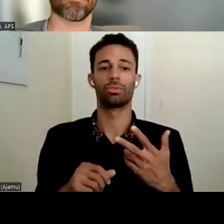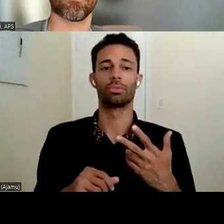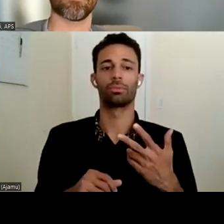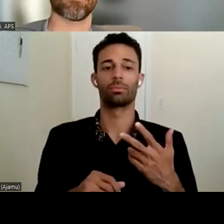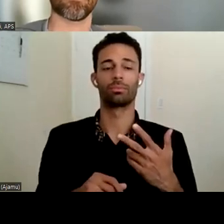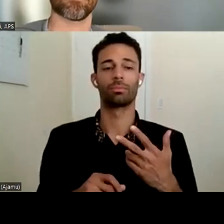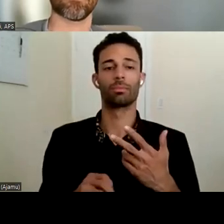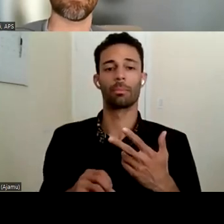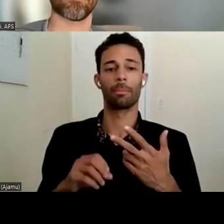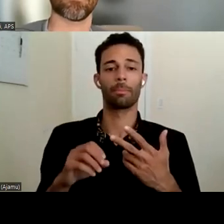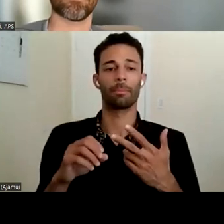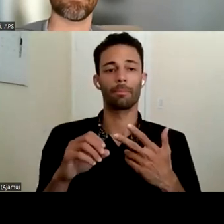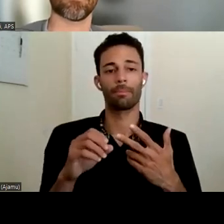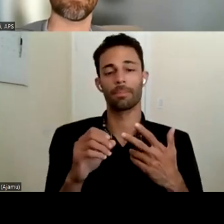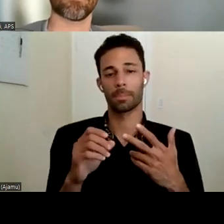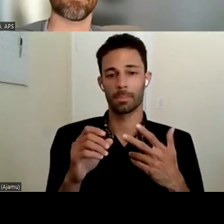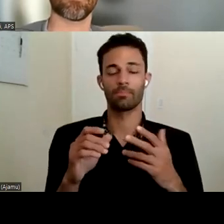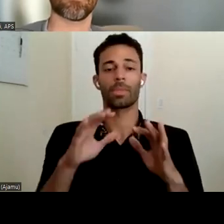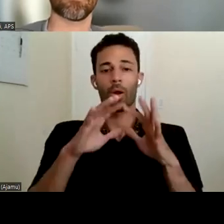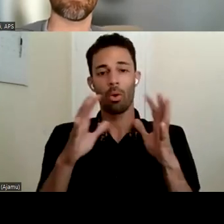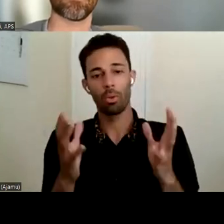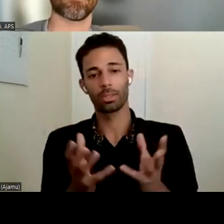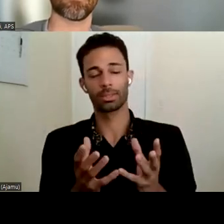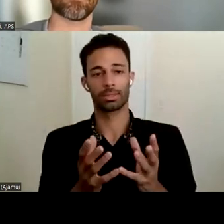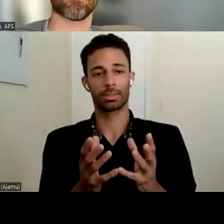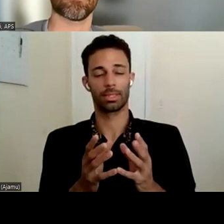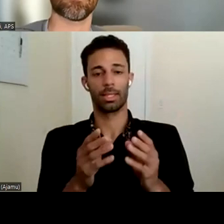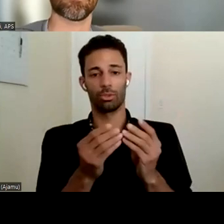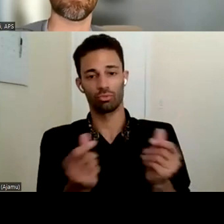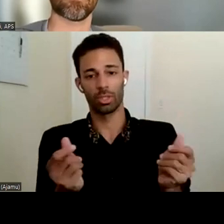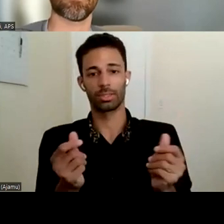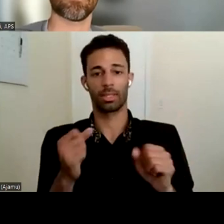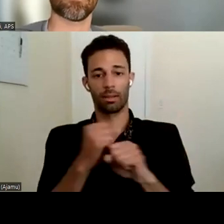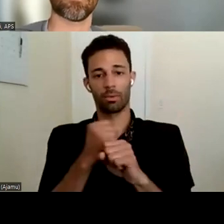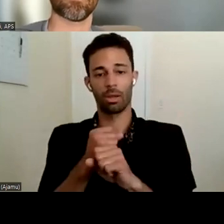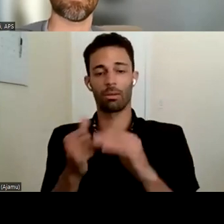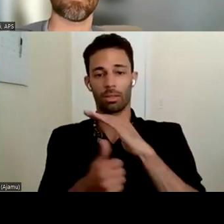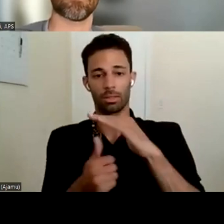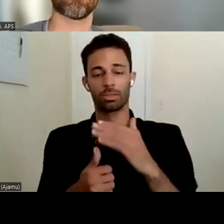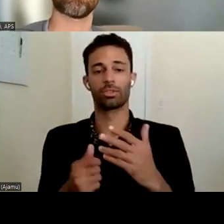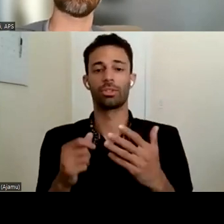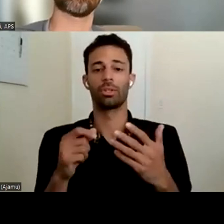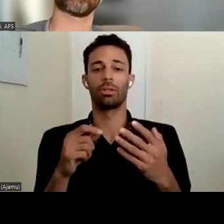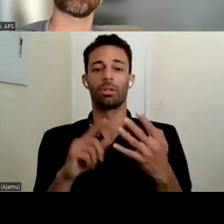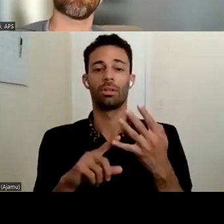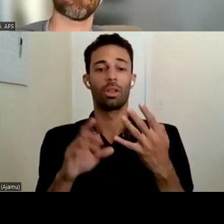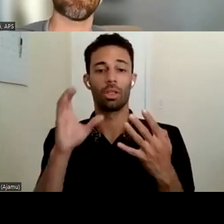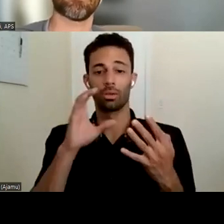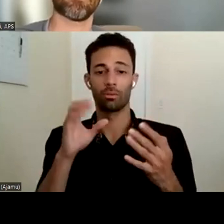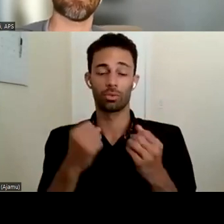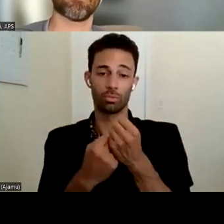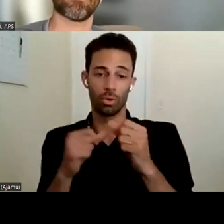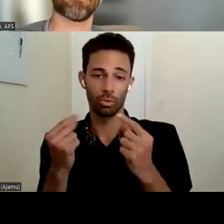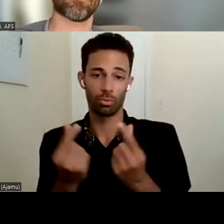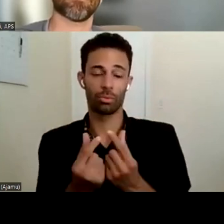um help you know be holistic in addressing and combating isolation um looking for support groups um we